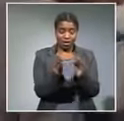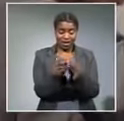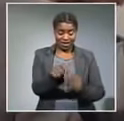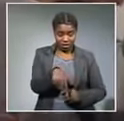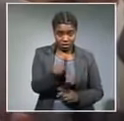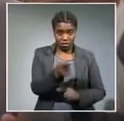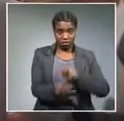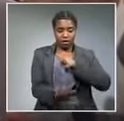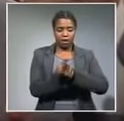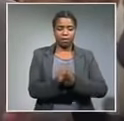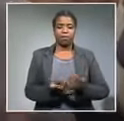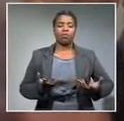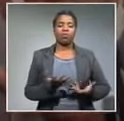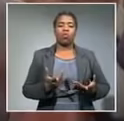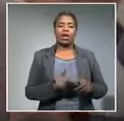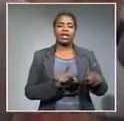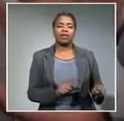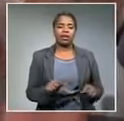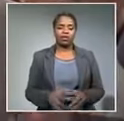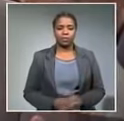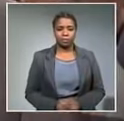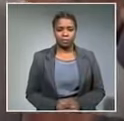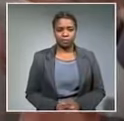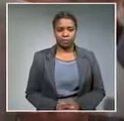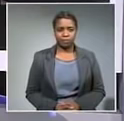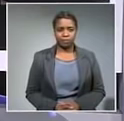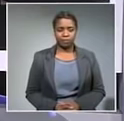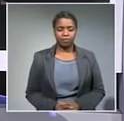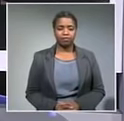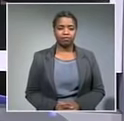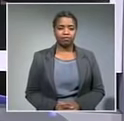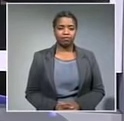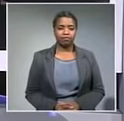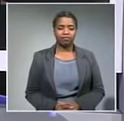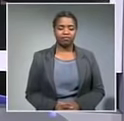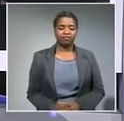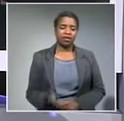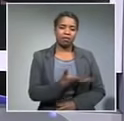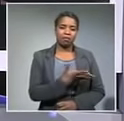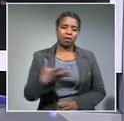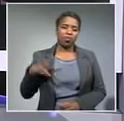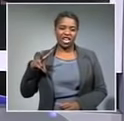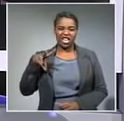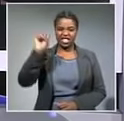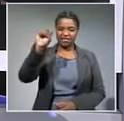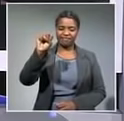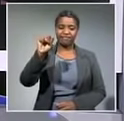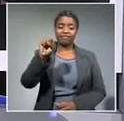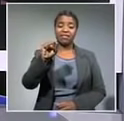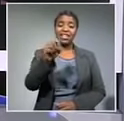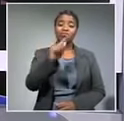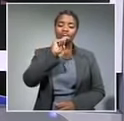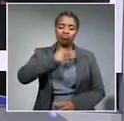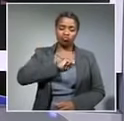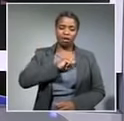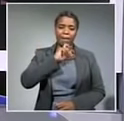cards our team Tongana Cape Town mama Winnie Madigisela Mandela would have been